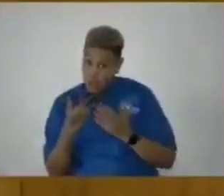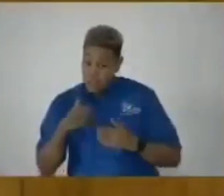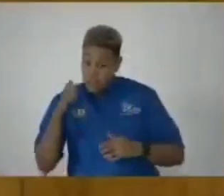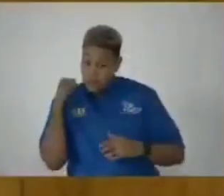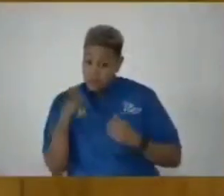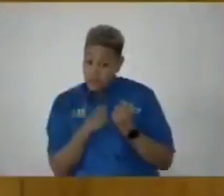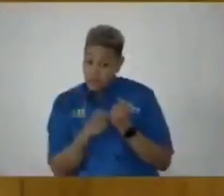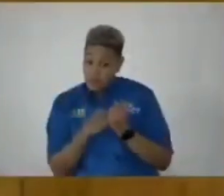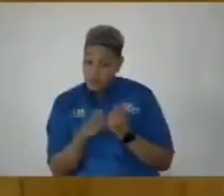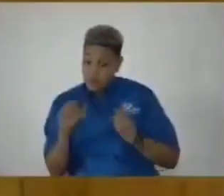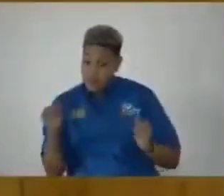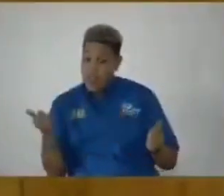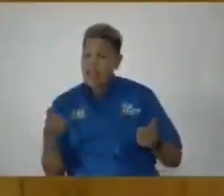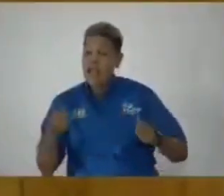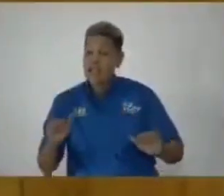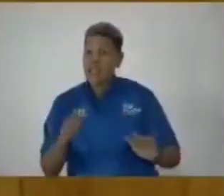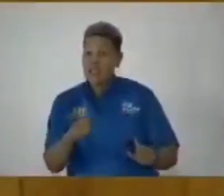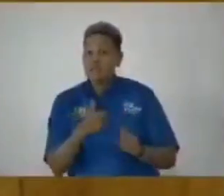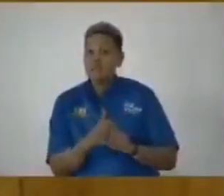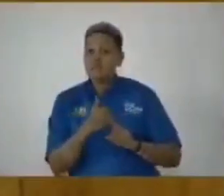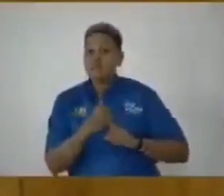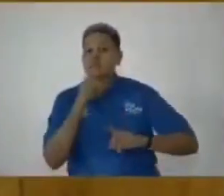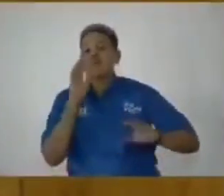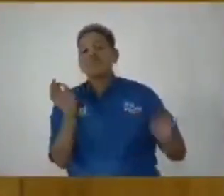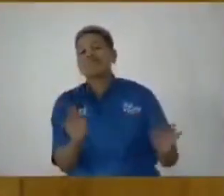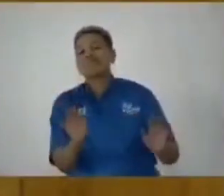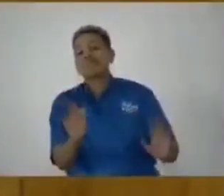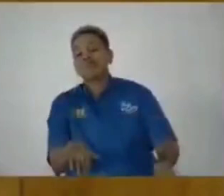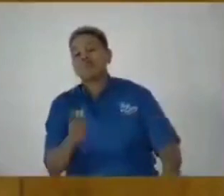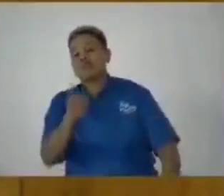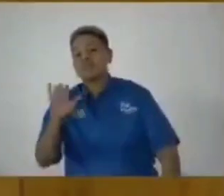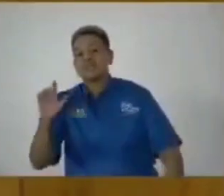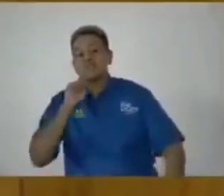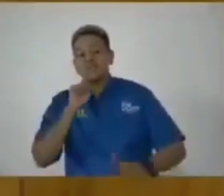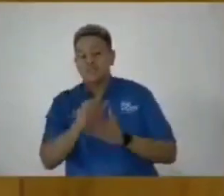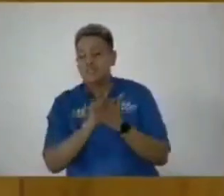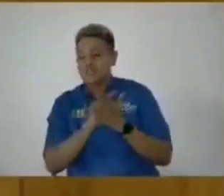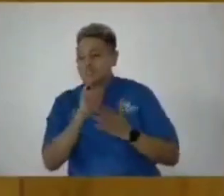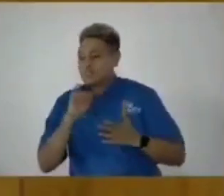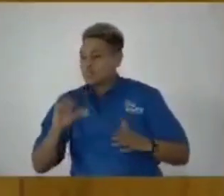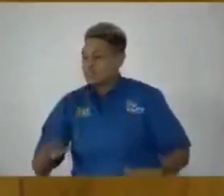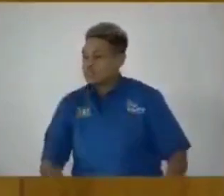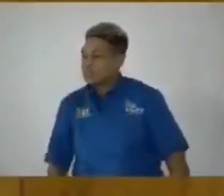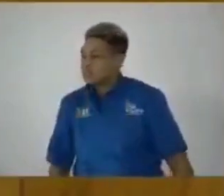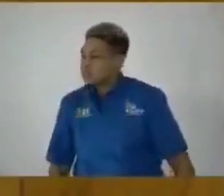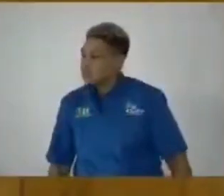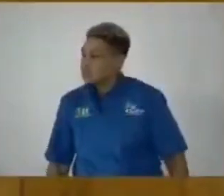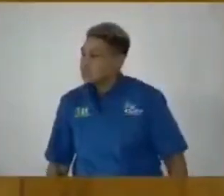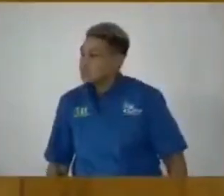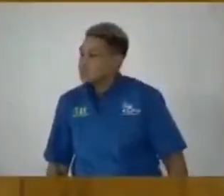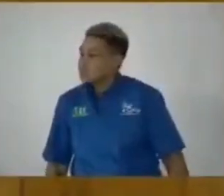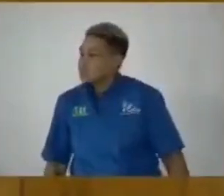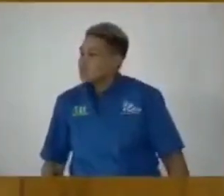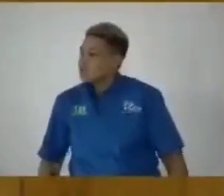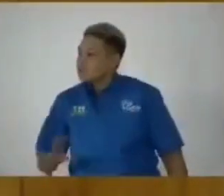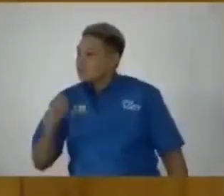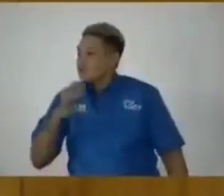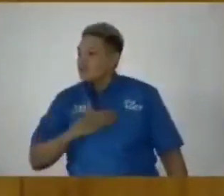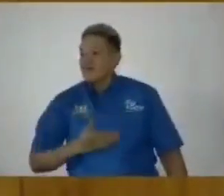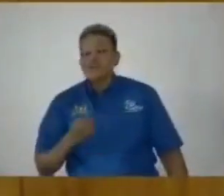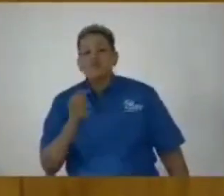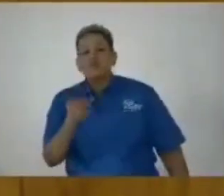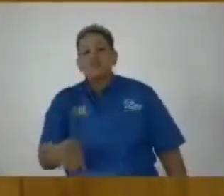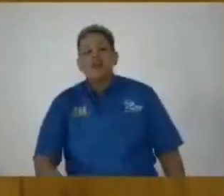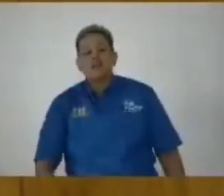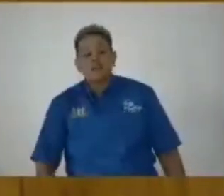support is any attempt to undermine the legitimacy of the integrity commission in the attempt to undermine